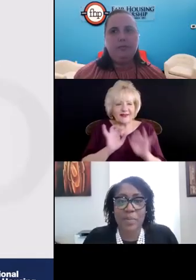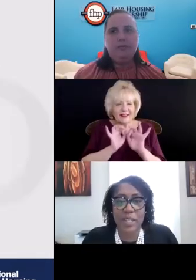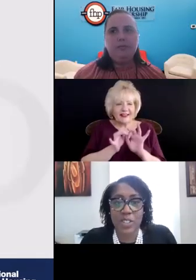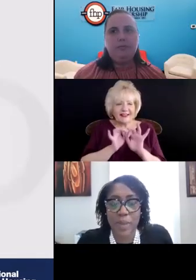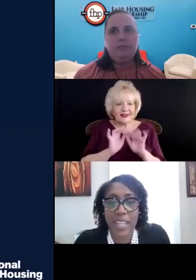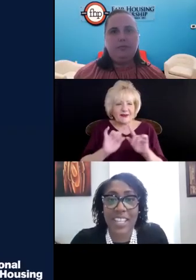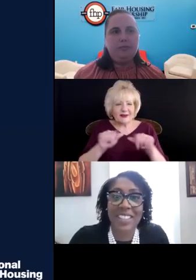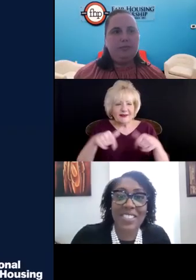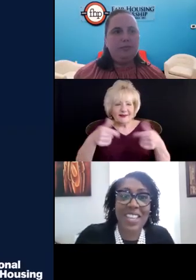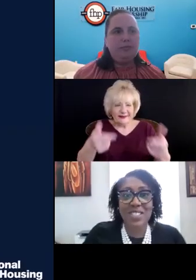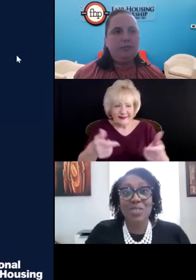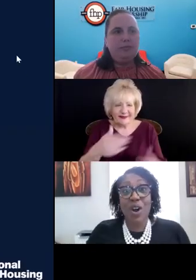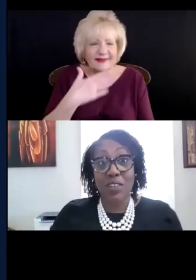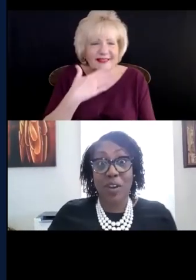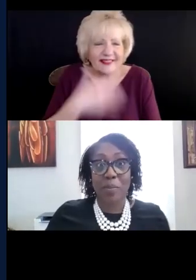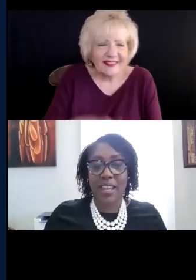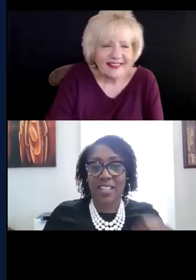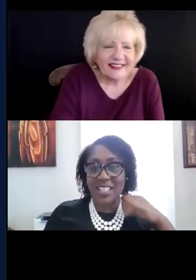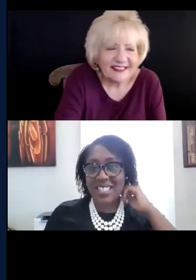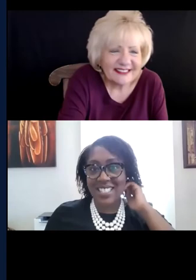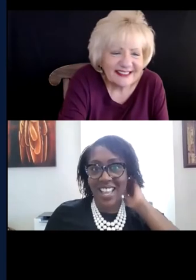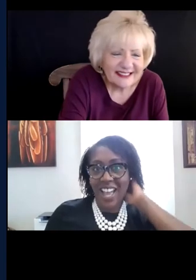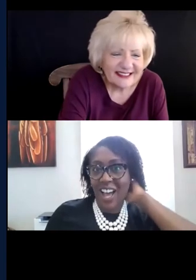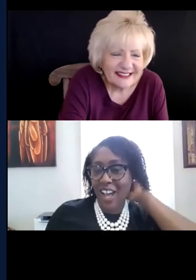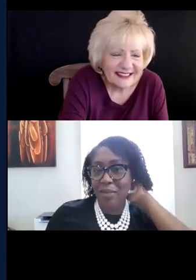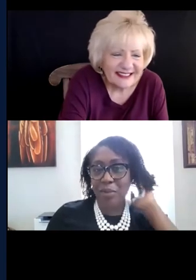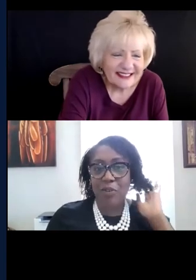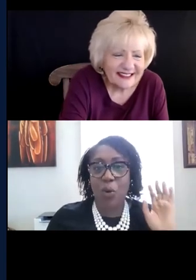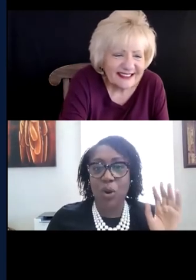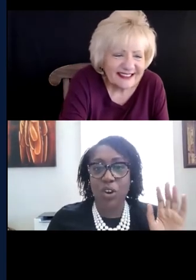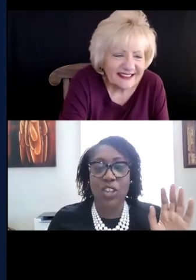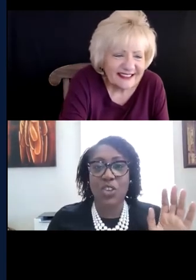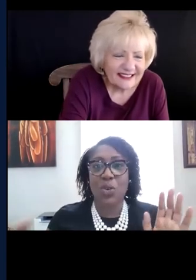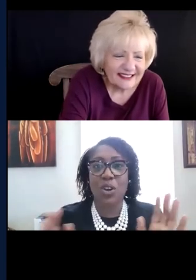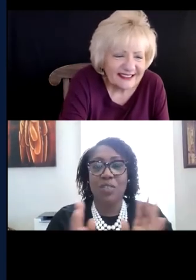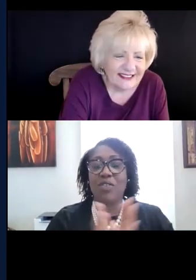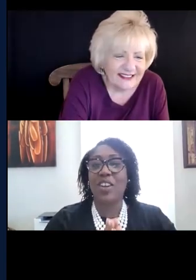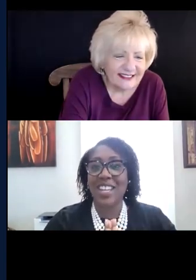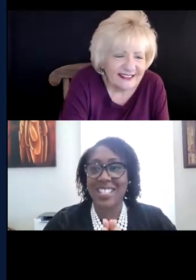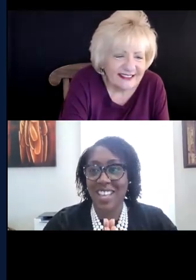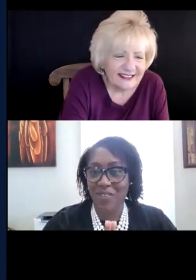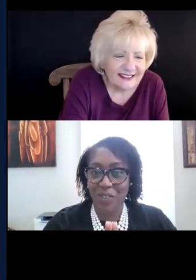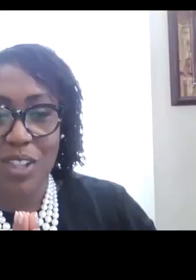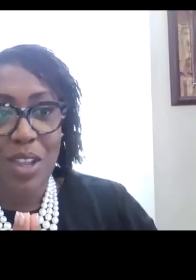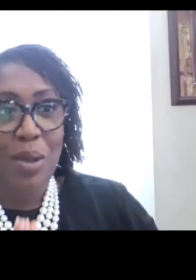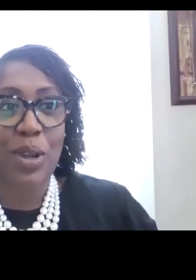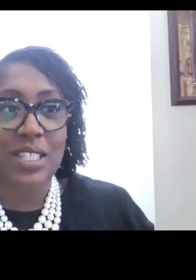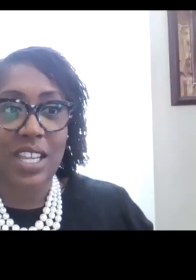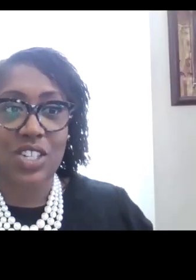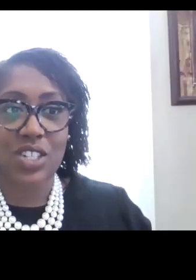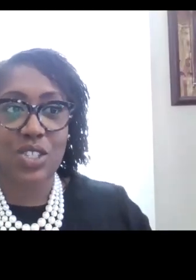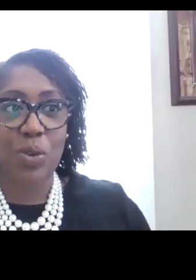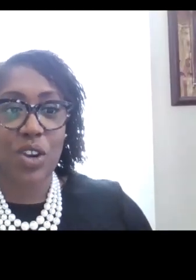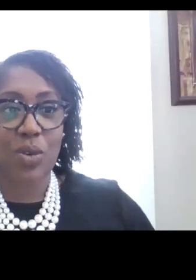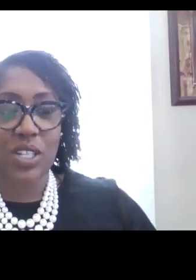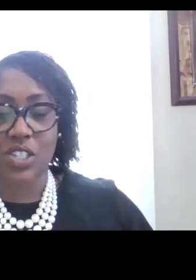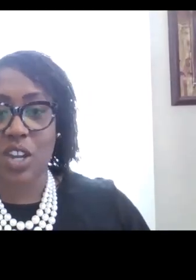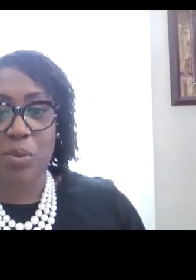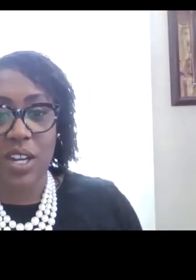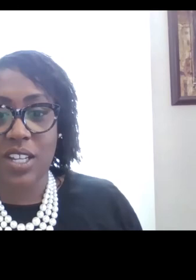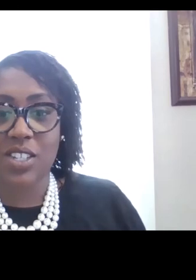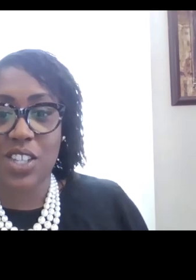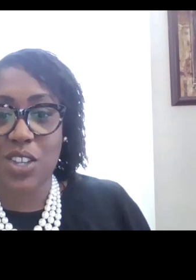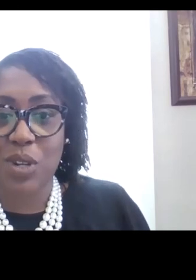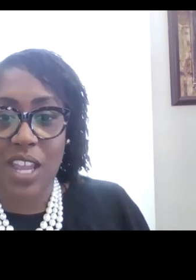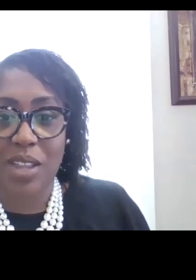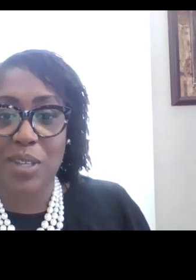Thanks so much Megan and thanks to all of our panelists um for your very insightful presentation. So we are going to